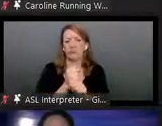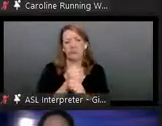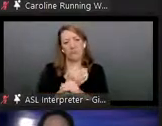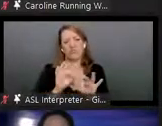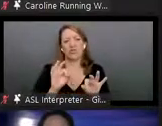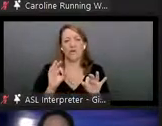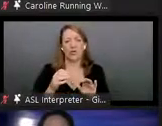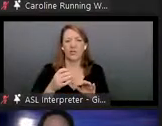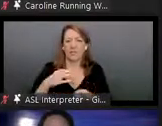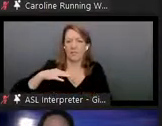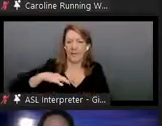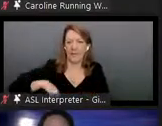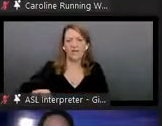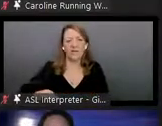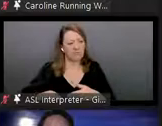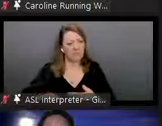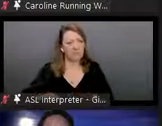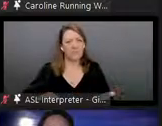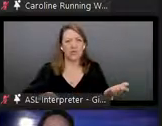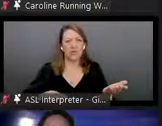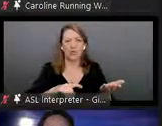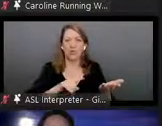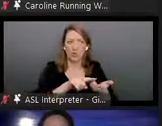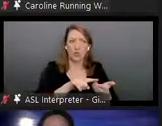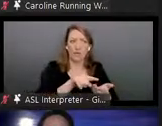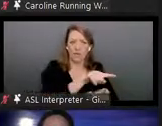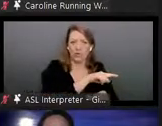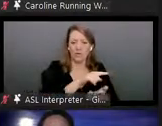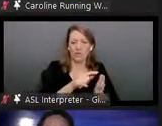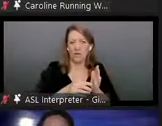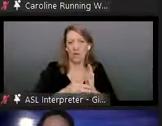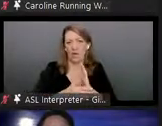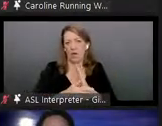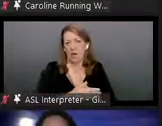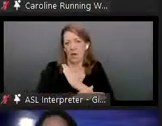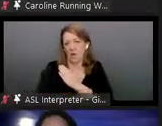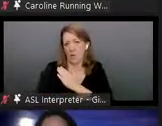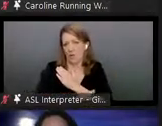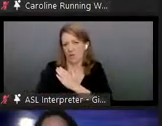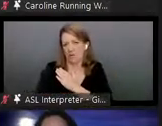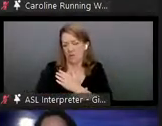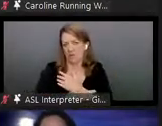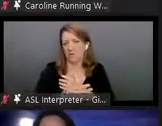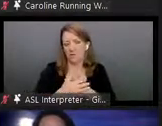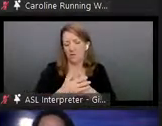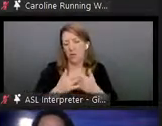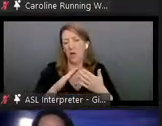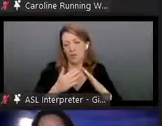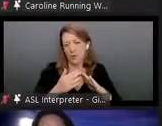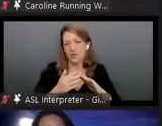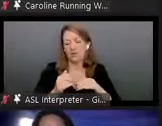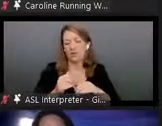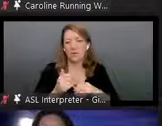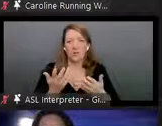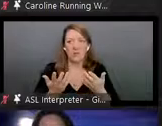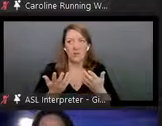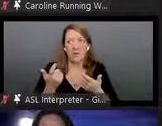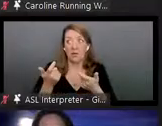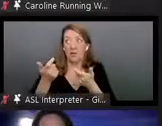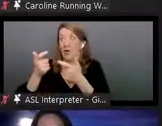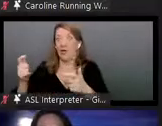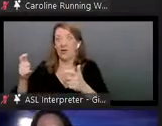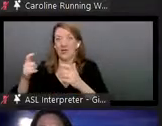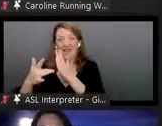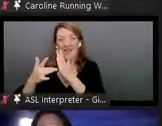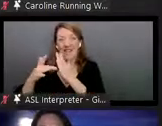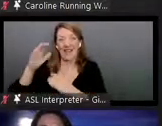those communities. So this, um, um, you can have the scenario where, you know, again, you might have a rather large tech company who,